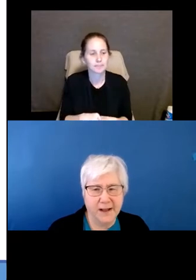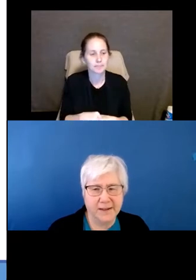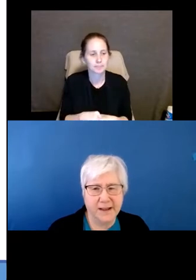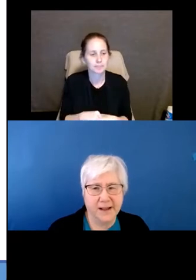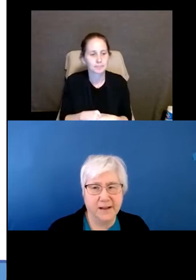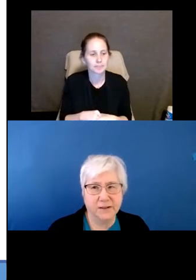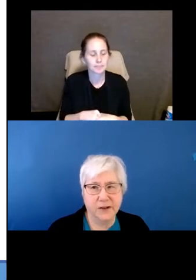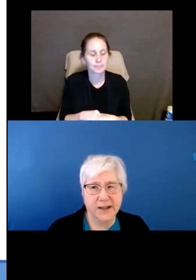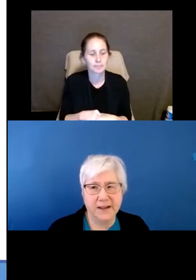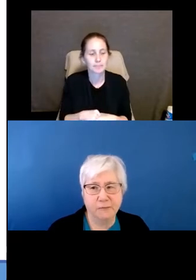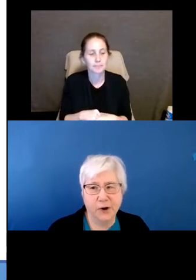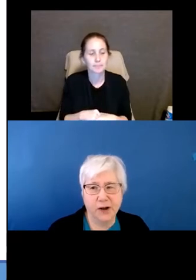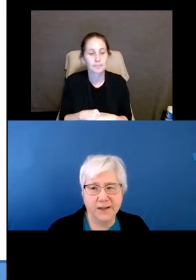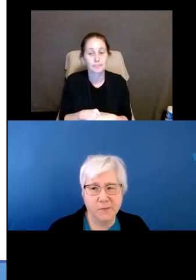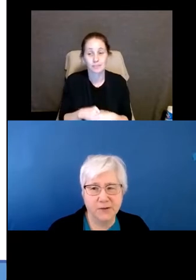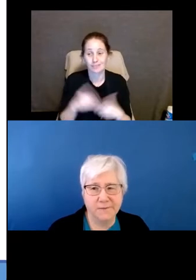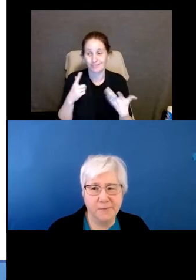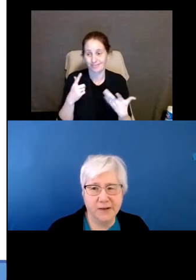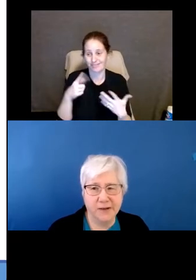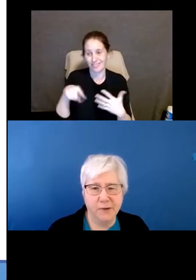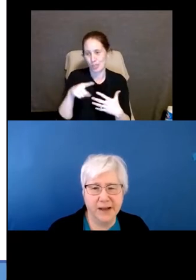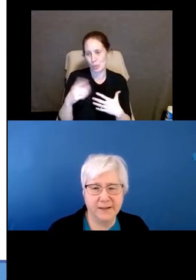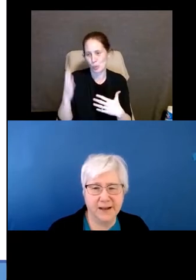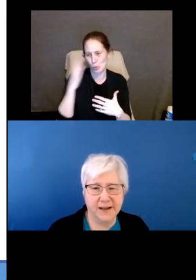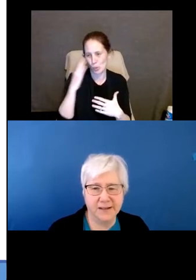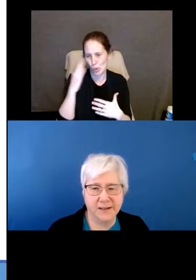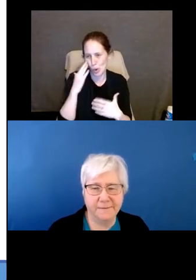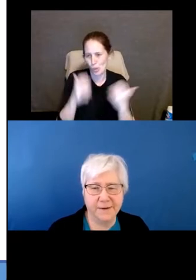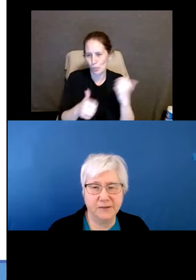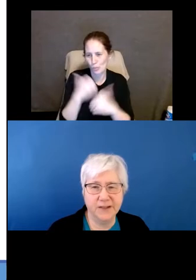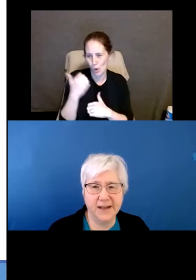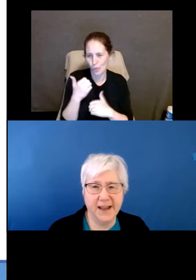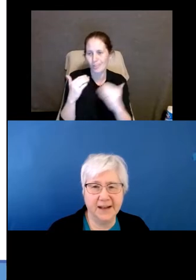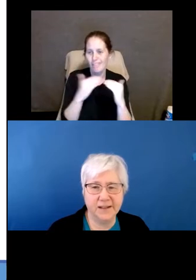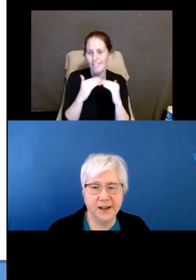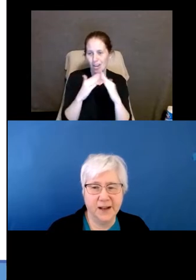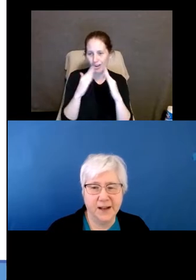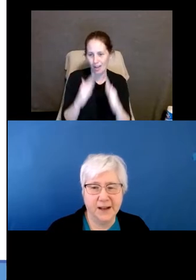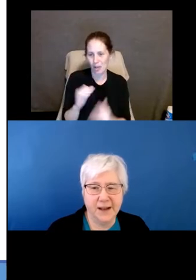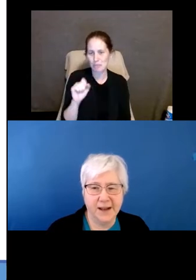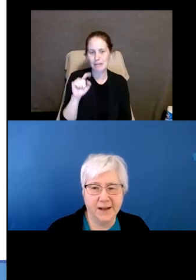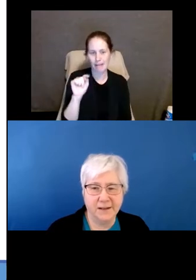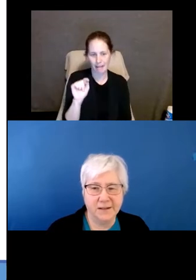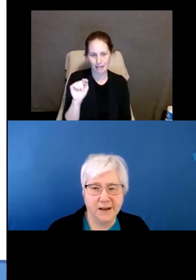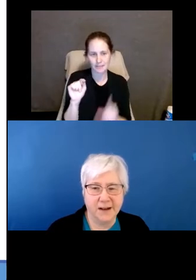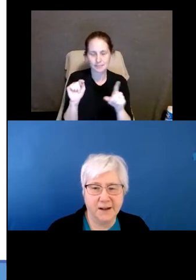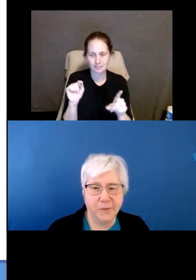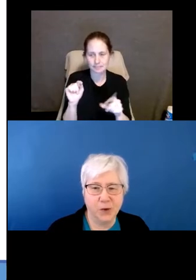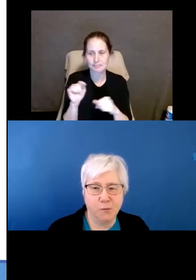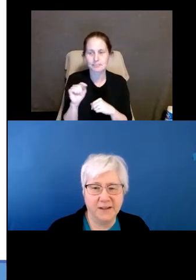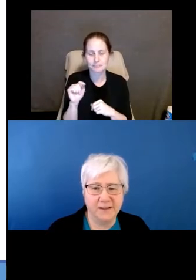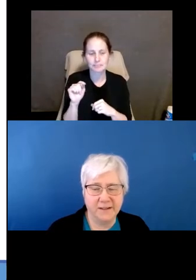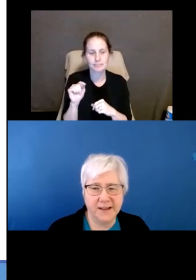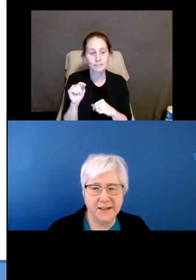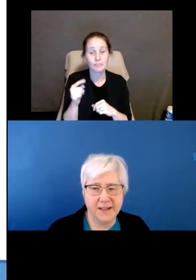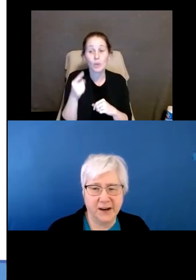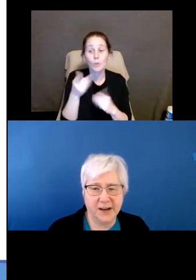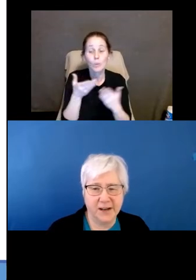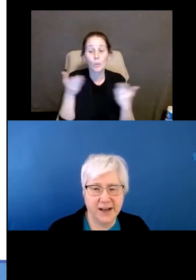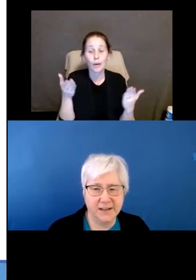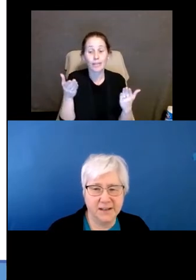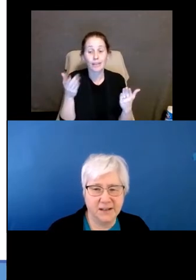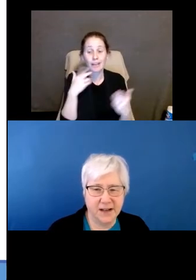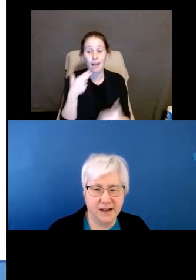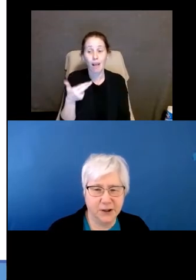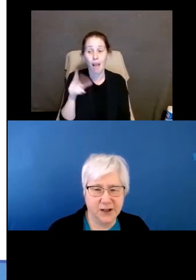the law that we're all the most familiar with is the Fair Housing Act. And one of the things that